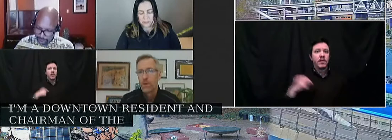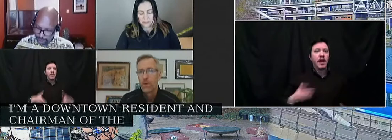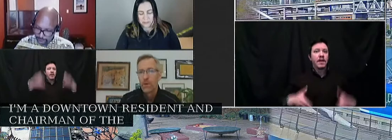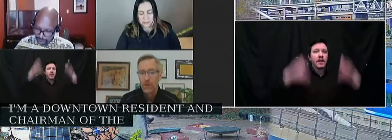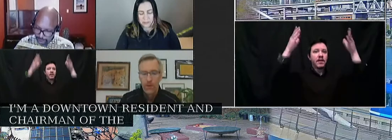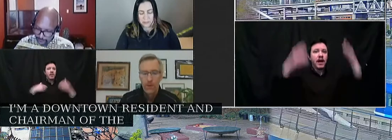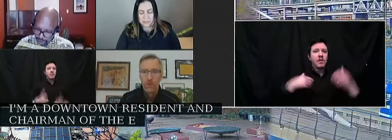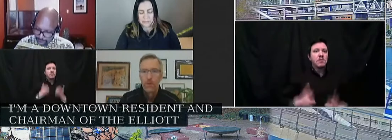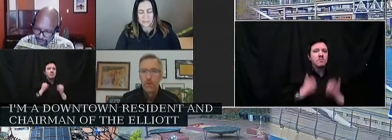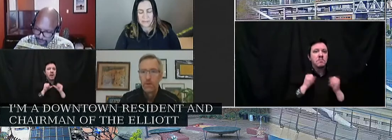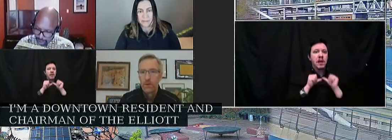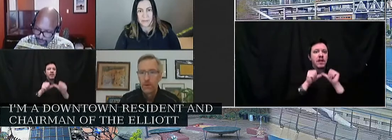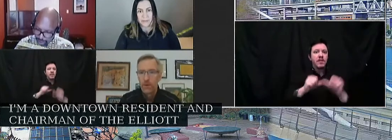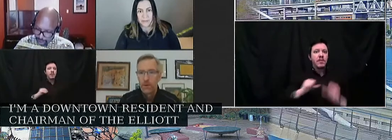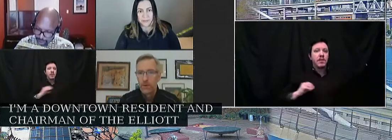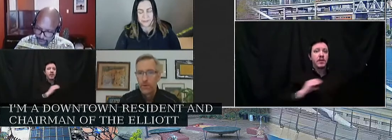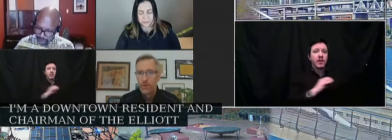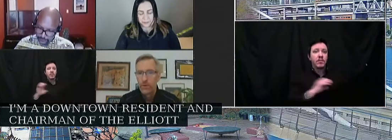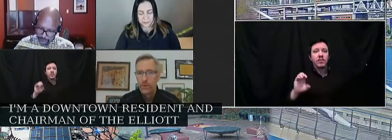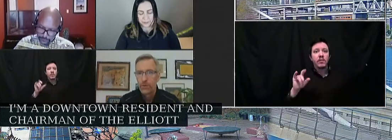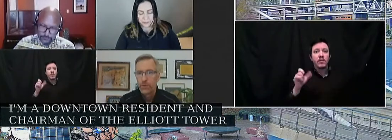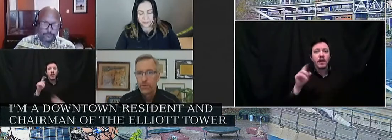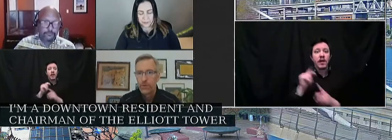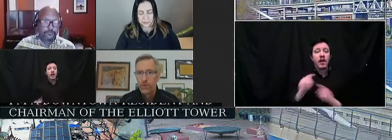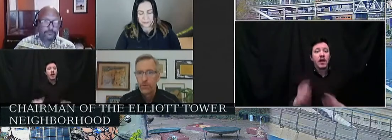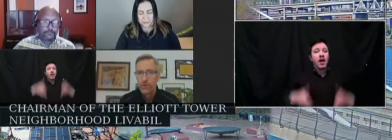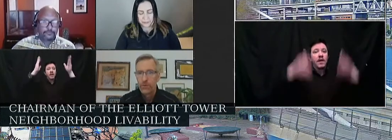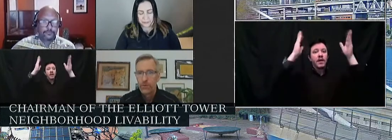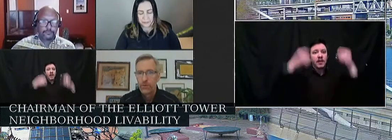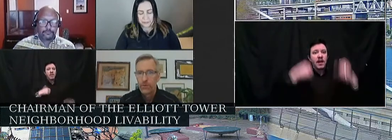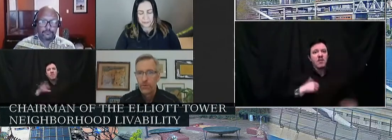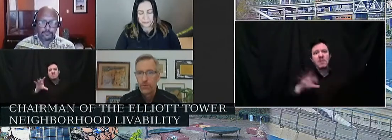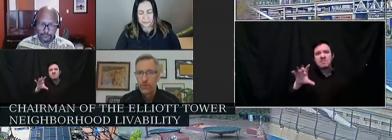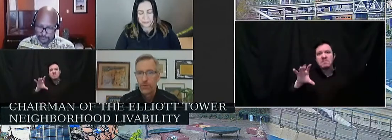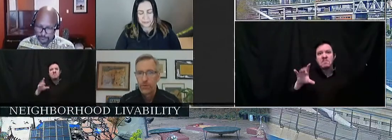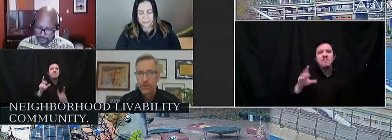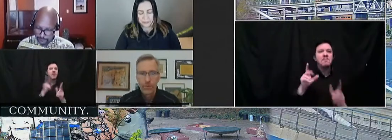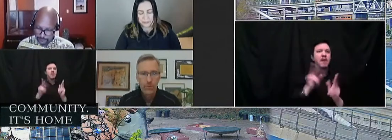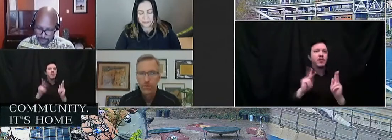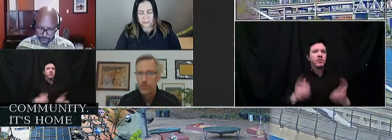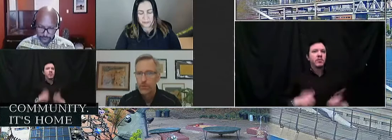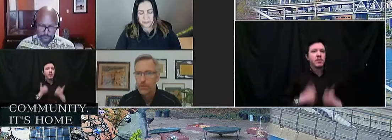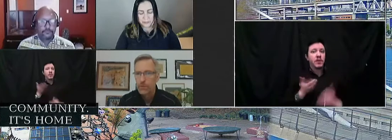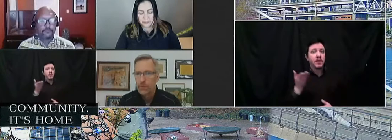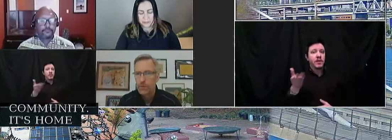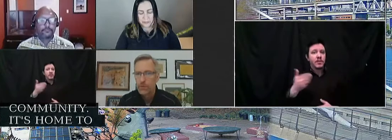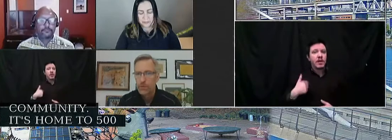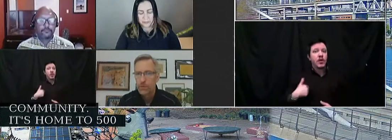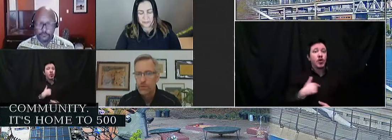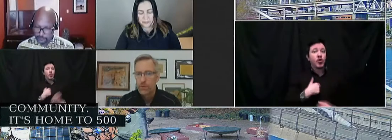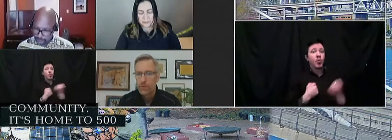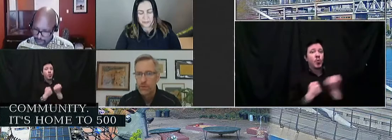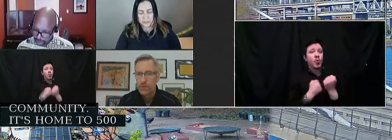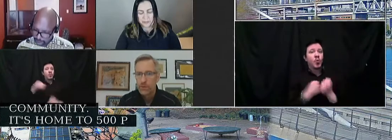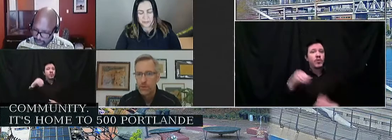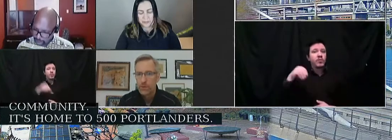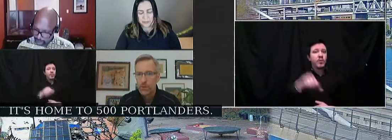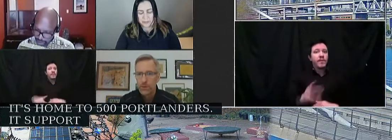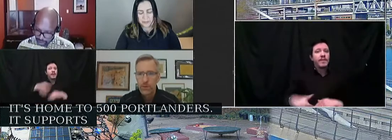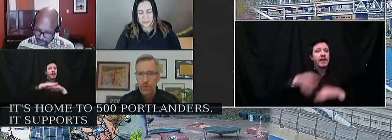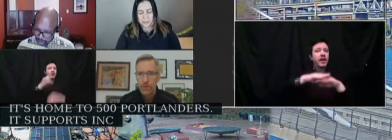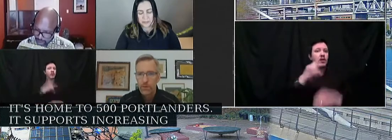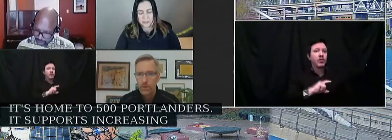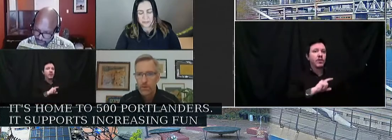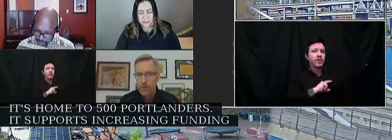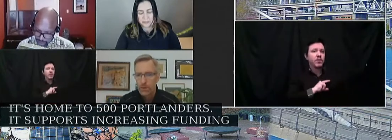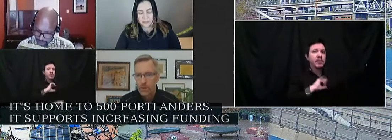Committee. The Elliott Tower is home to approximately 500 Portlanders. Elliott supports increasing funding for the police and implementation of